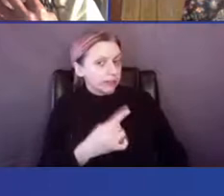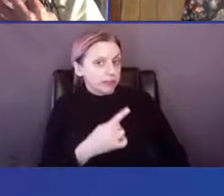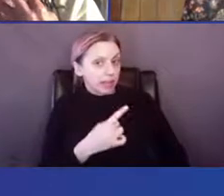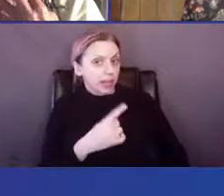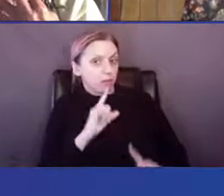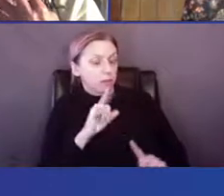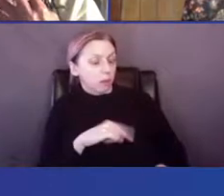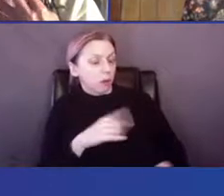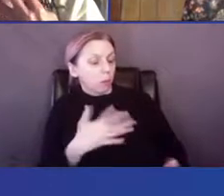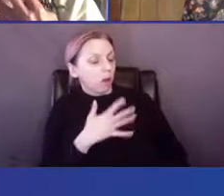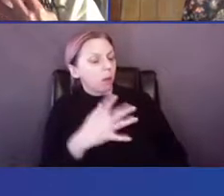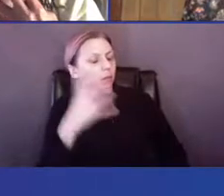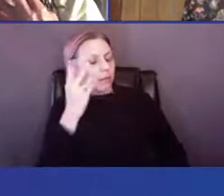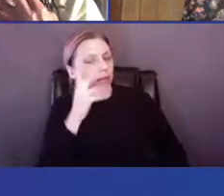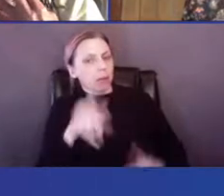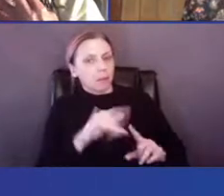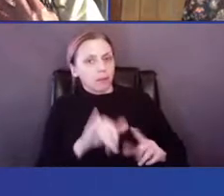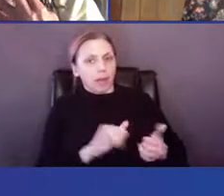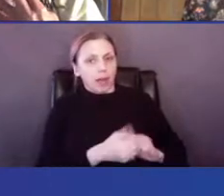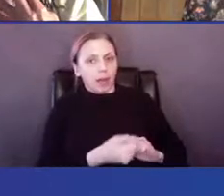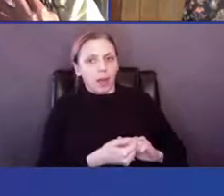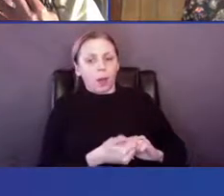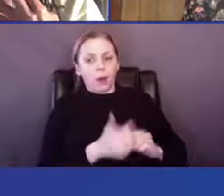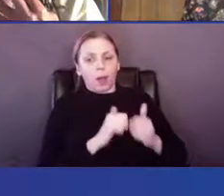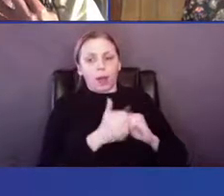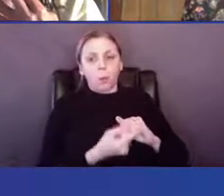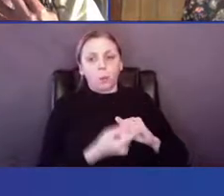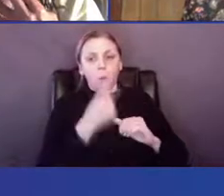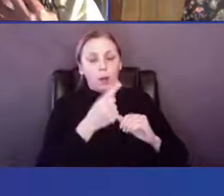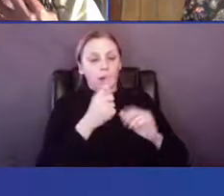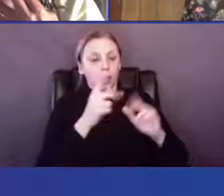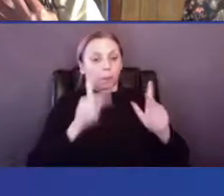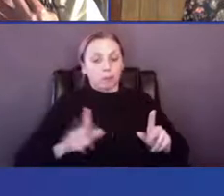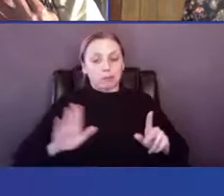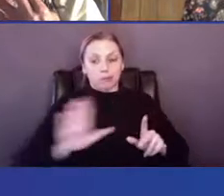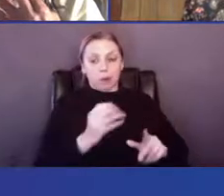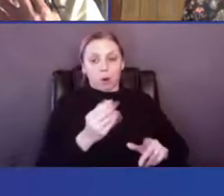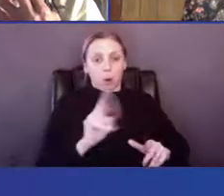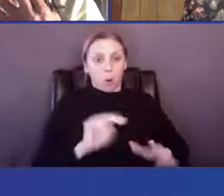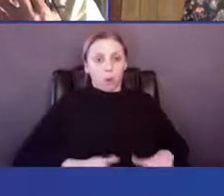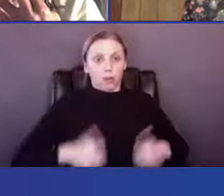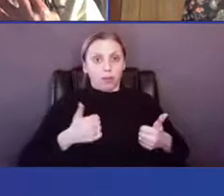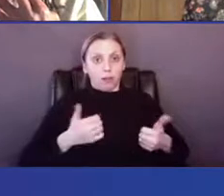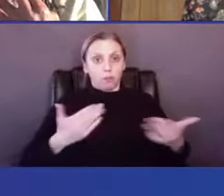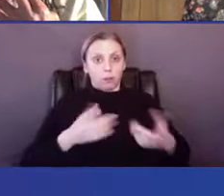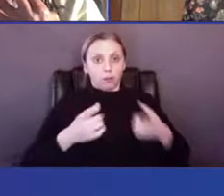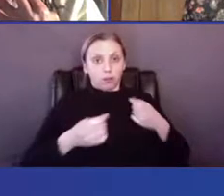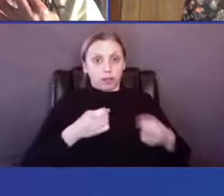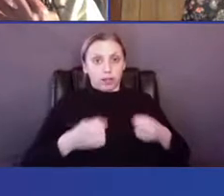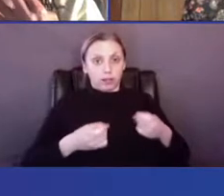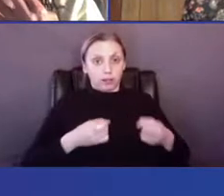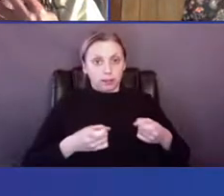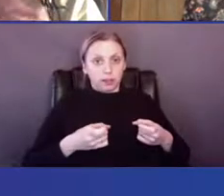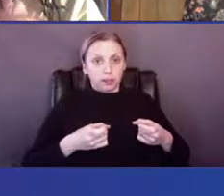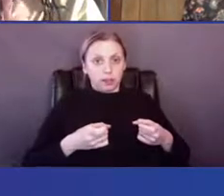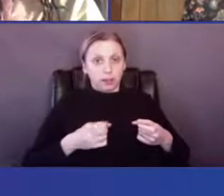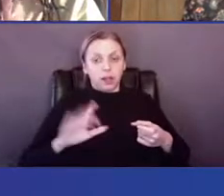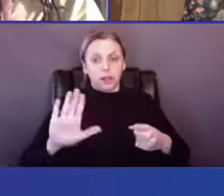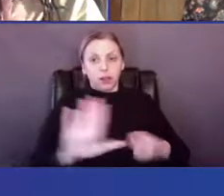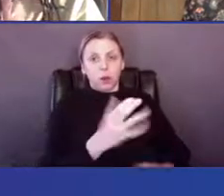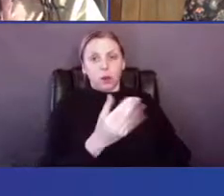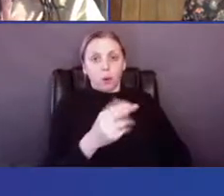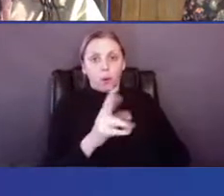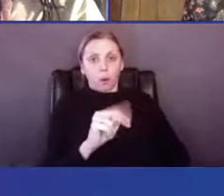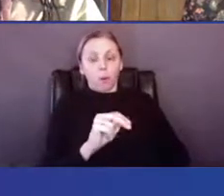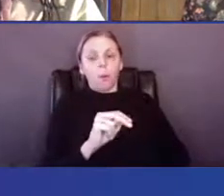responding, think about it, but just how one in their own life and what they're handling, how they, what, what's their own infrastructure.